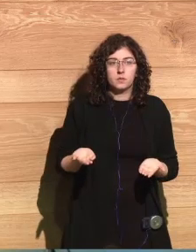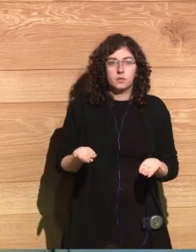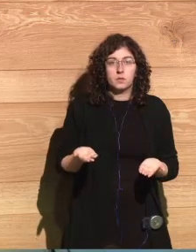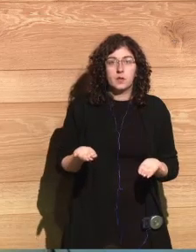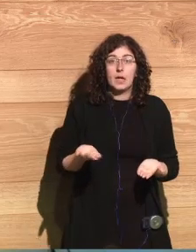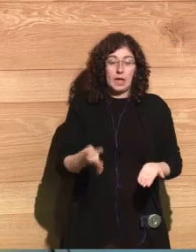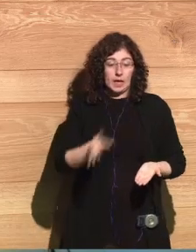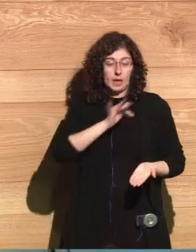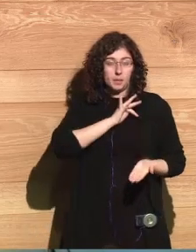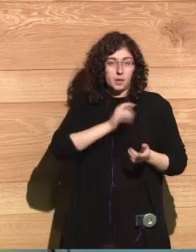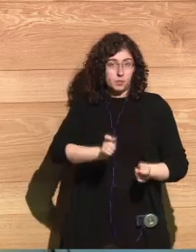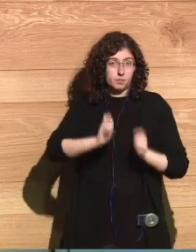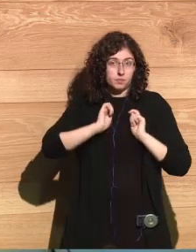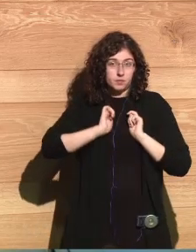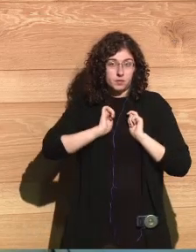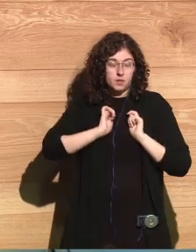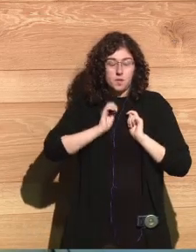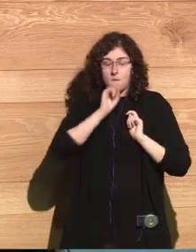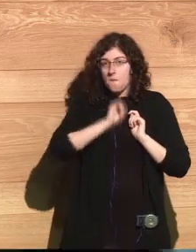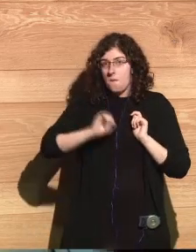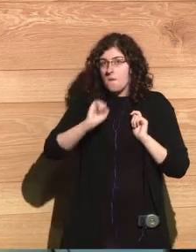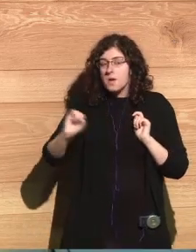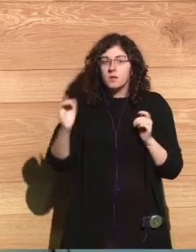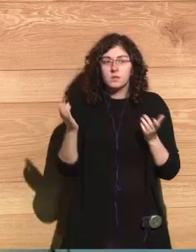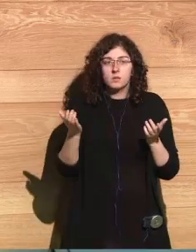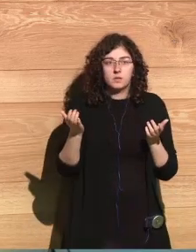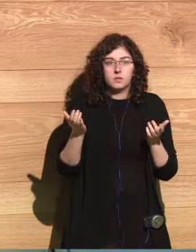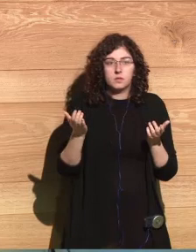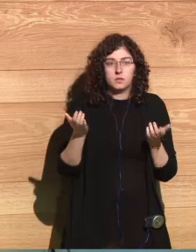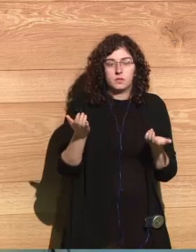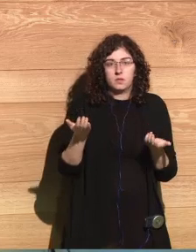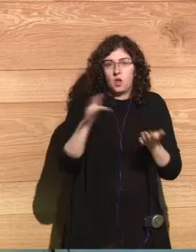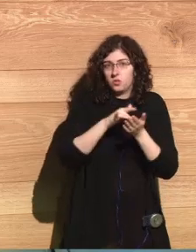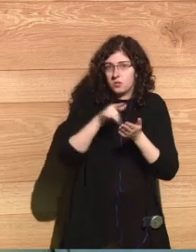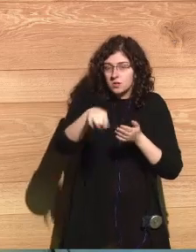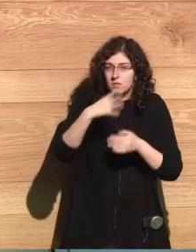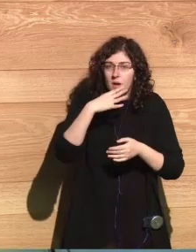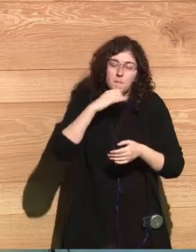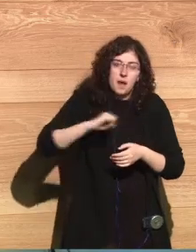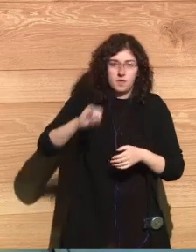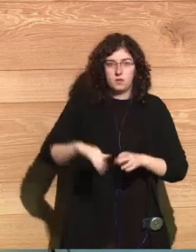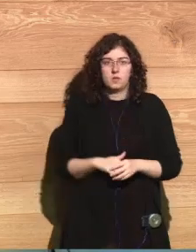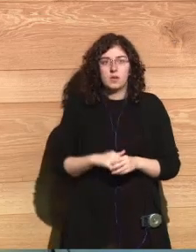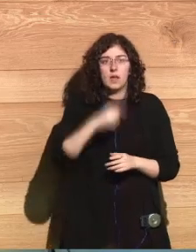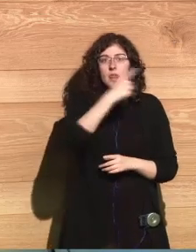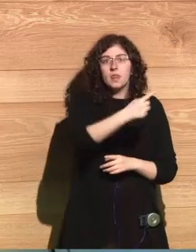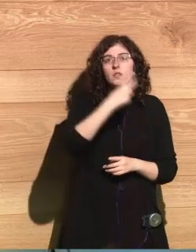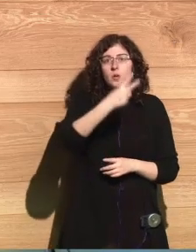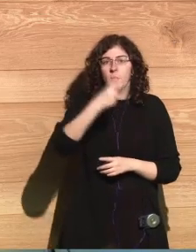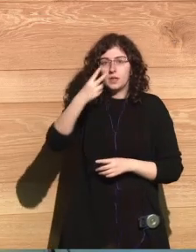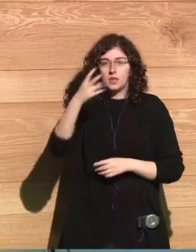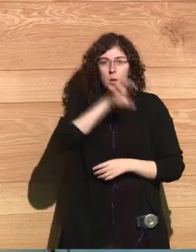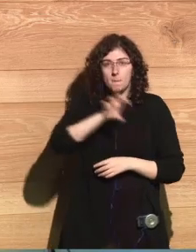acceptance speech. That was very moving. 122 nations voted